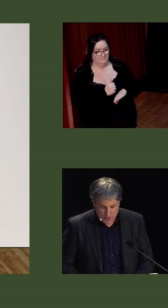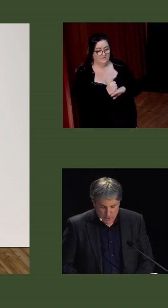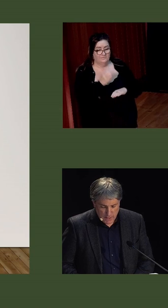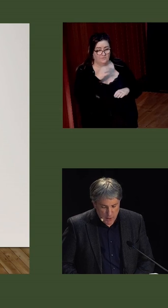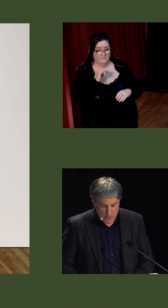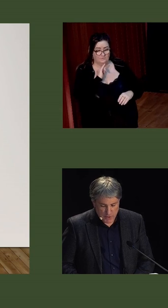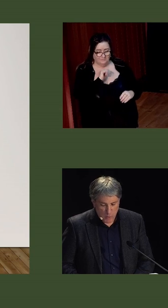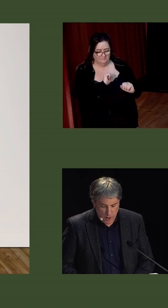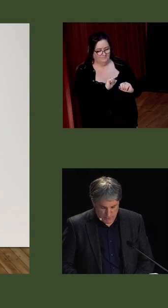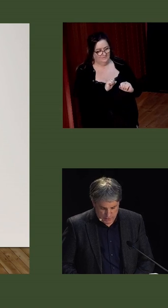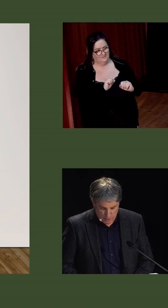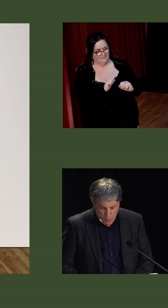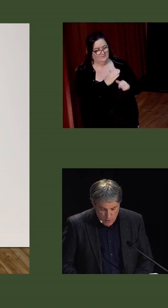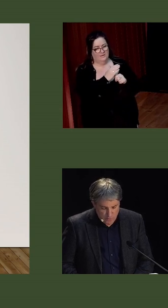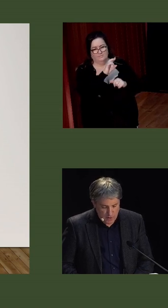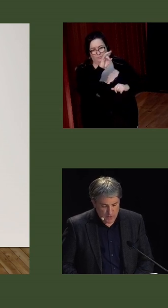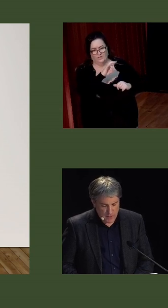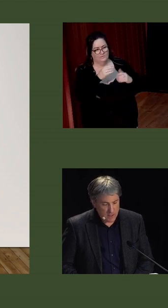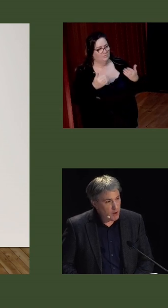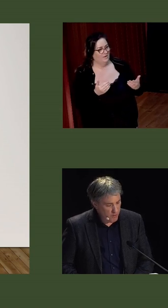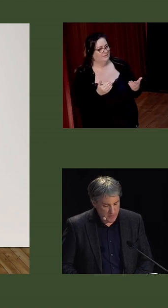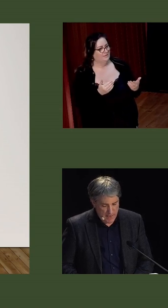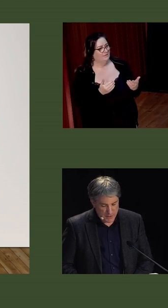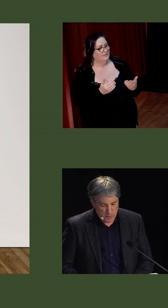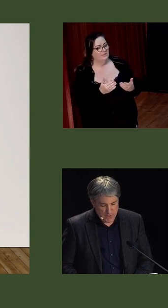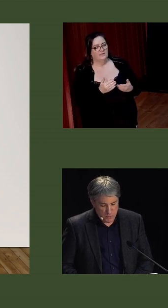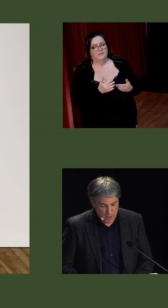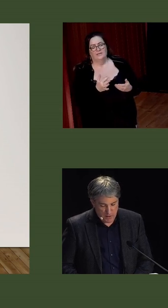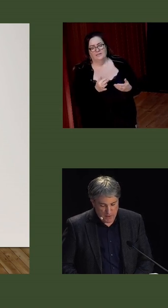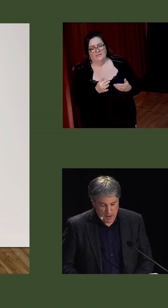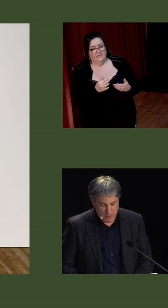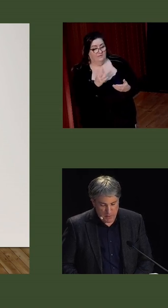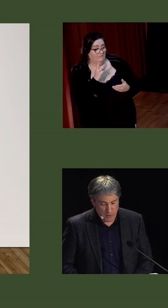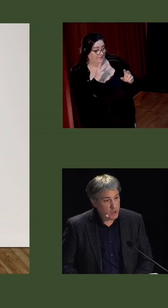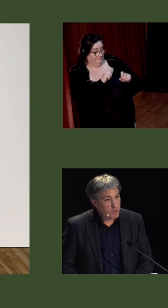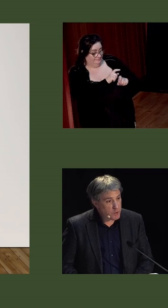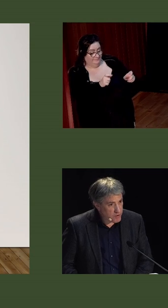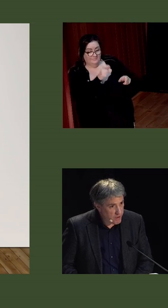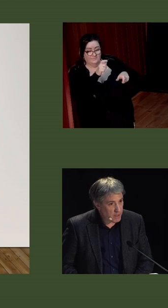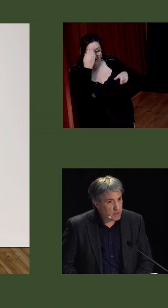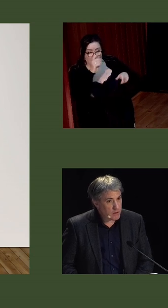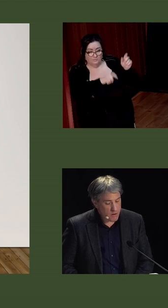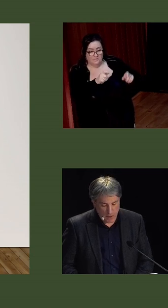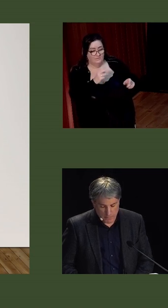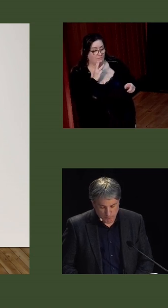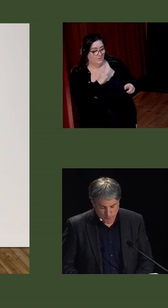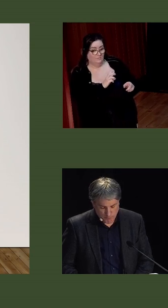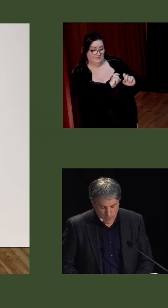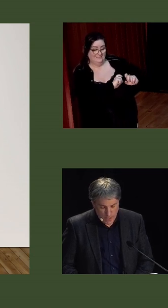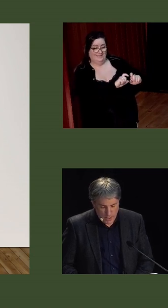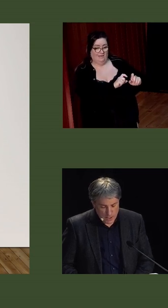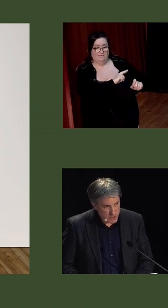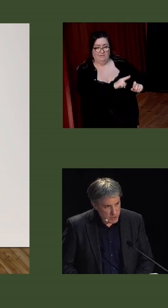for the bishops, the key question was, one of whether the lawfully expressed will of the Irish people would prevail or